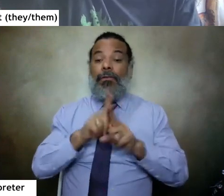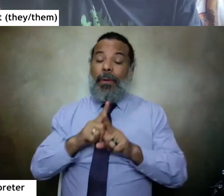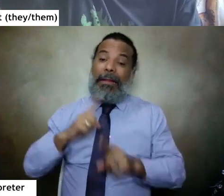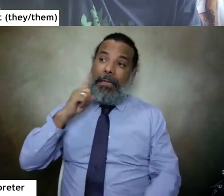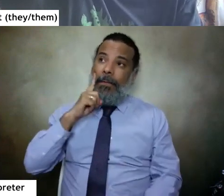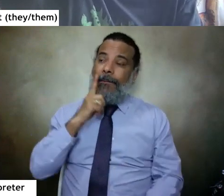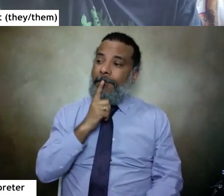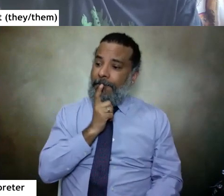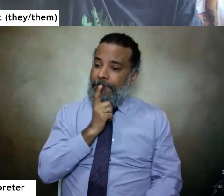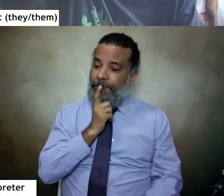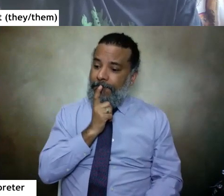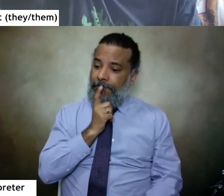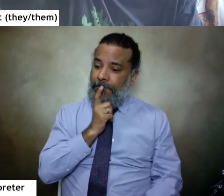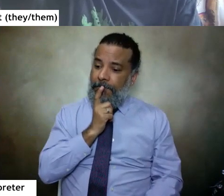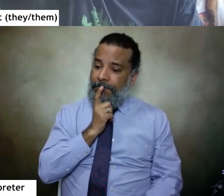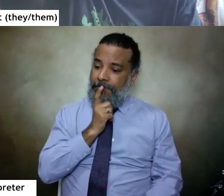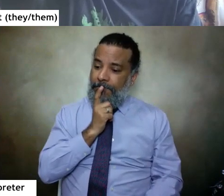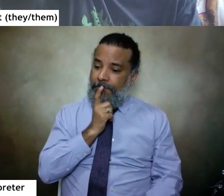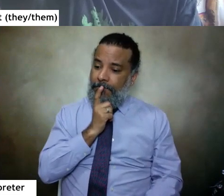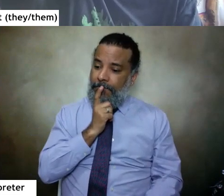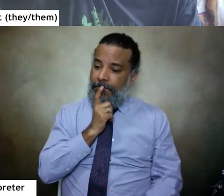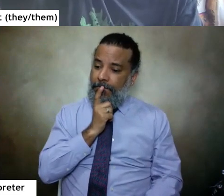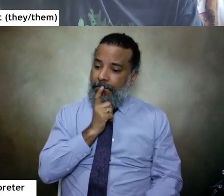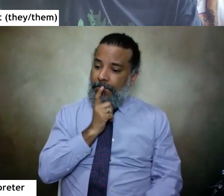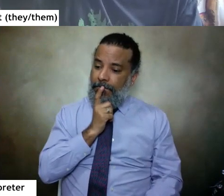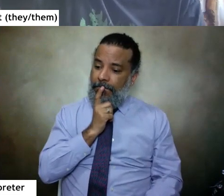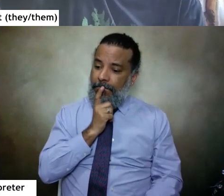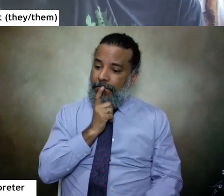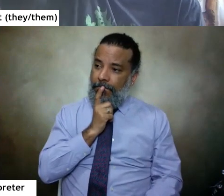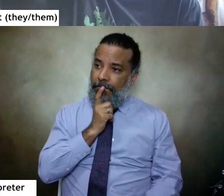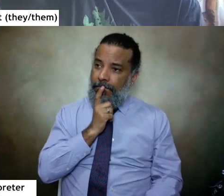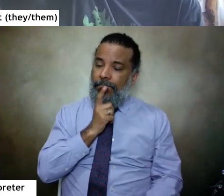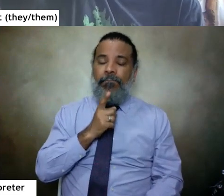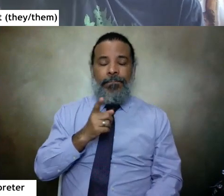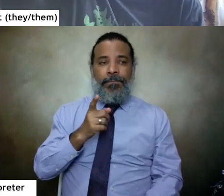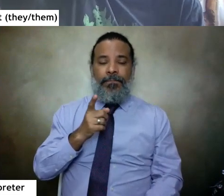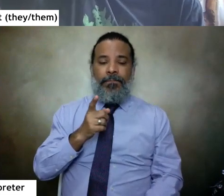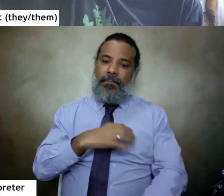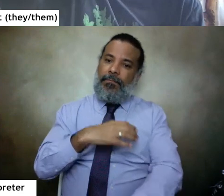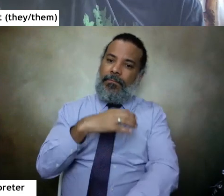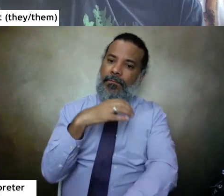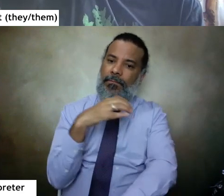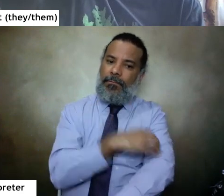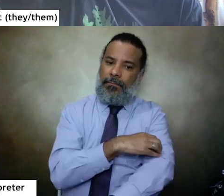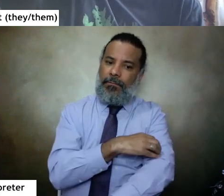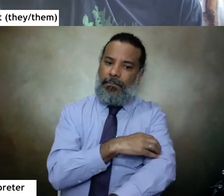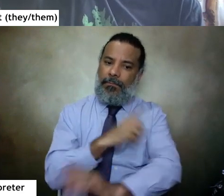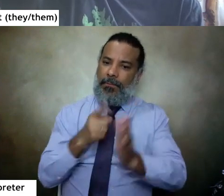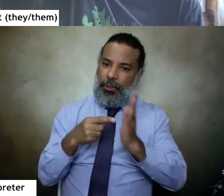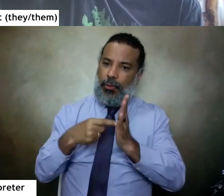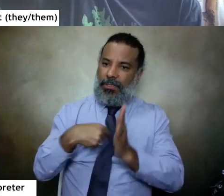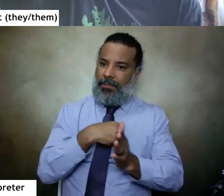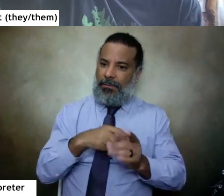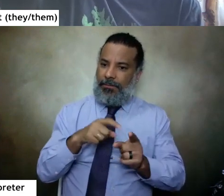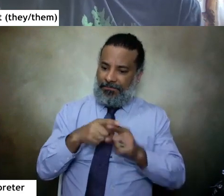is a an undeniable power in work that depicts us as we are